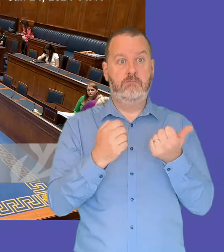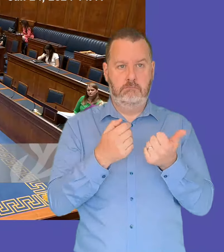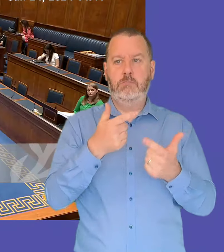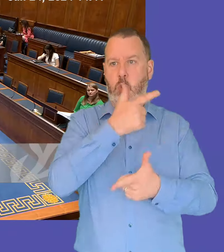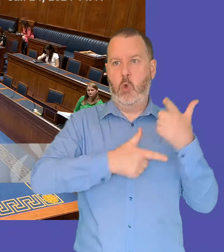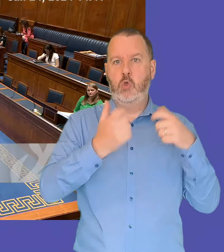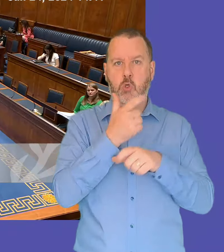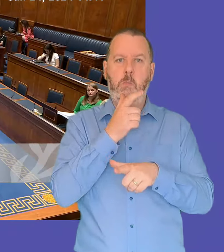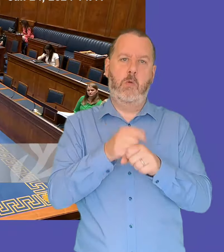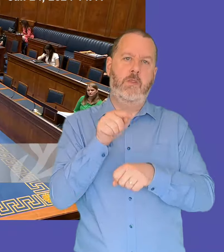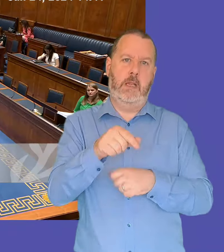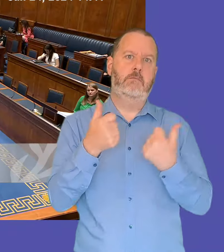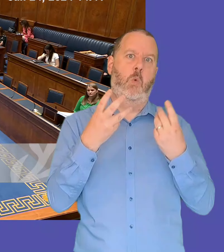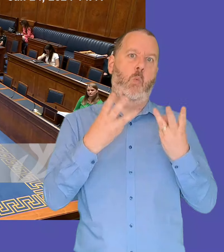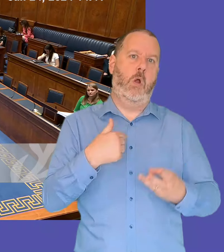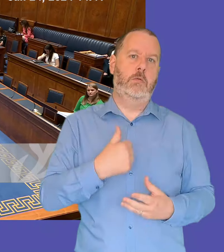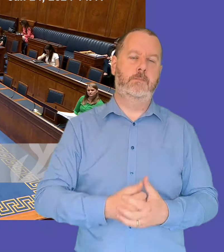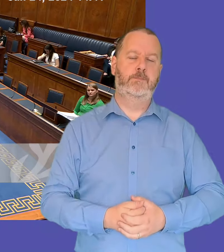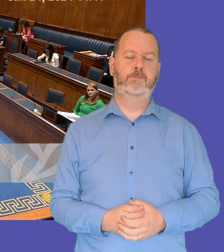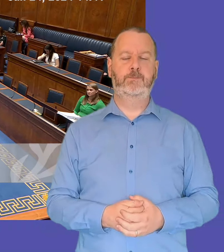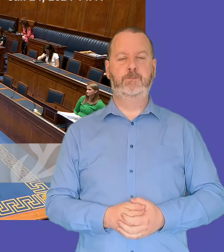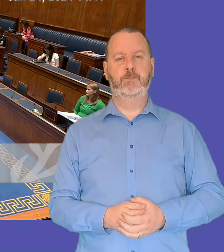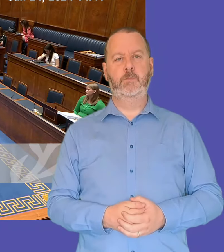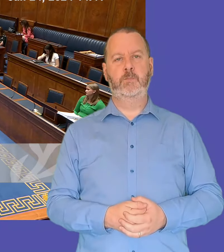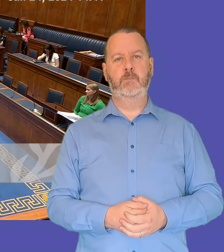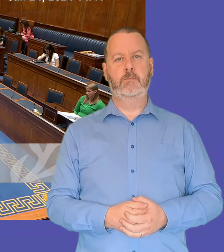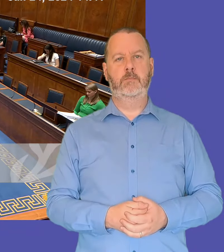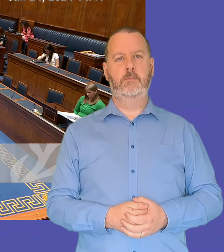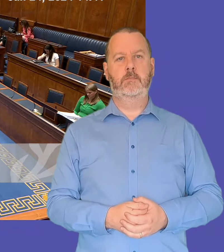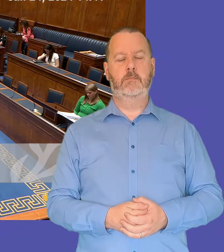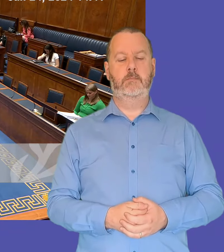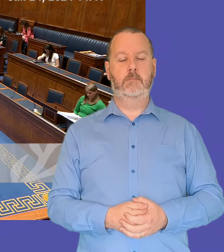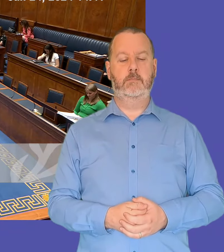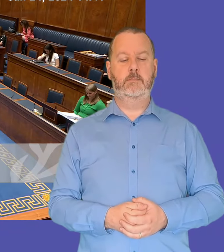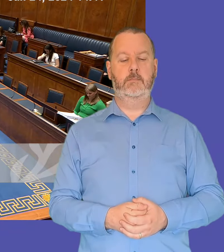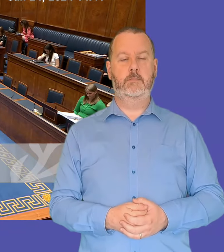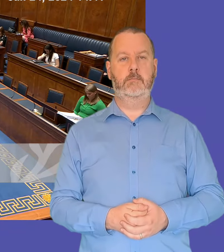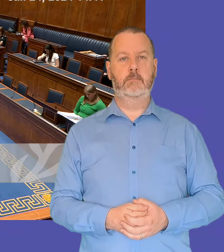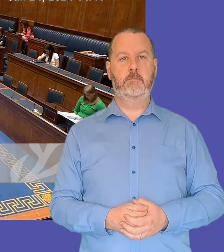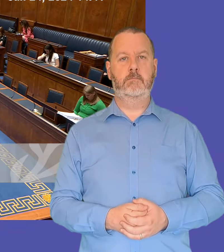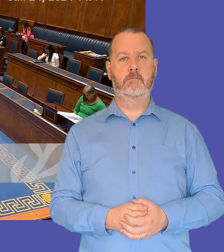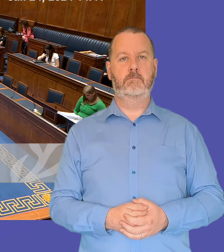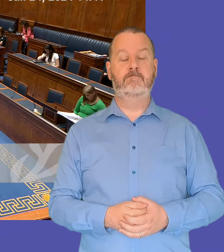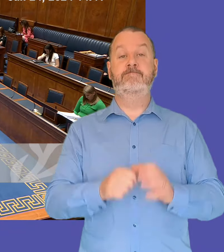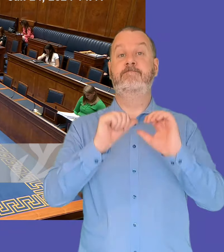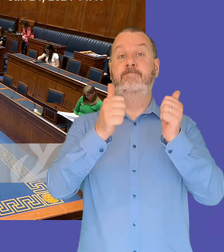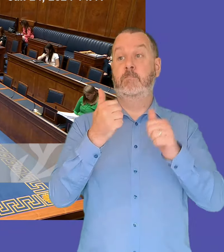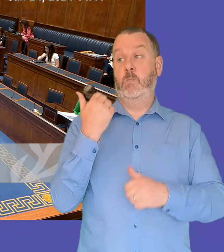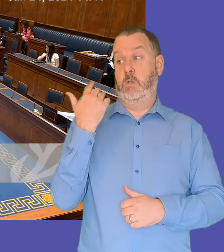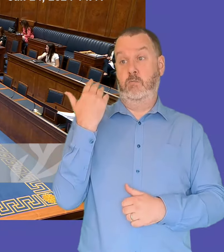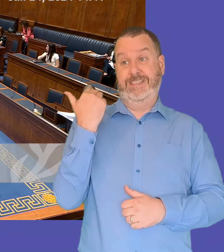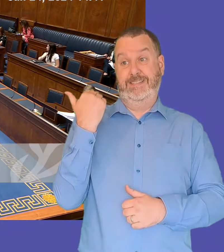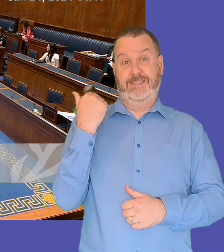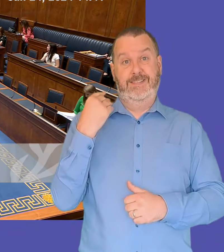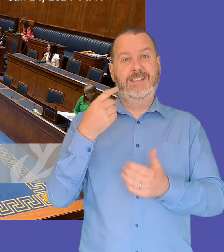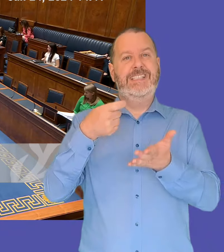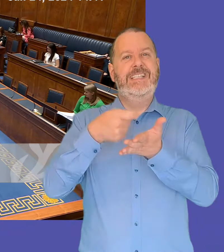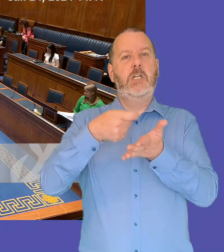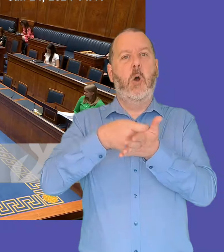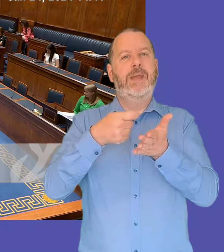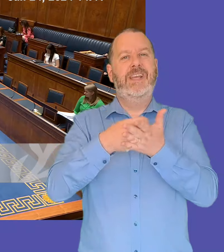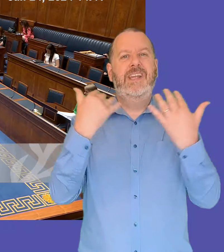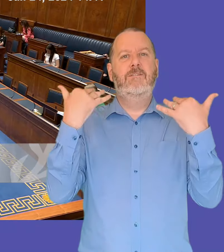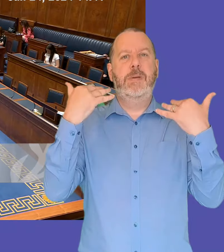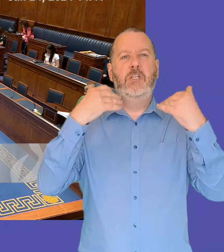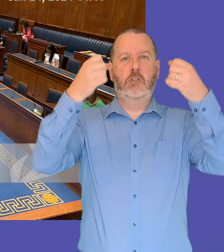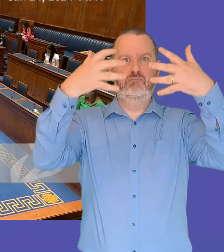called david honeyford thank you principal deputy speaker in light of the recent economic data been released can you